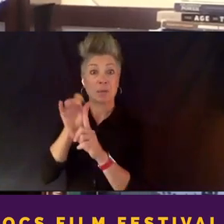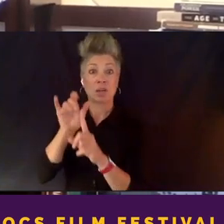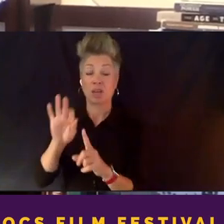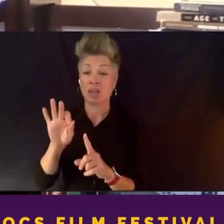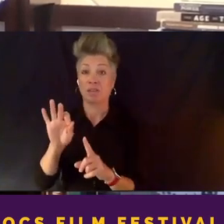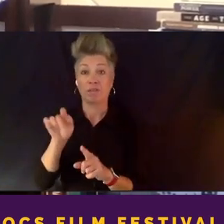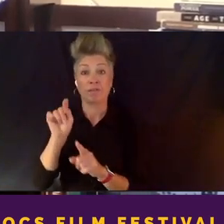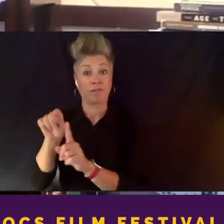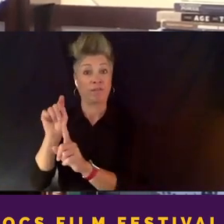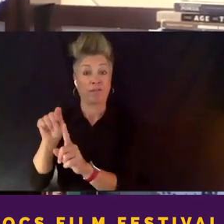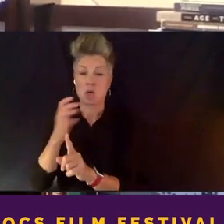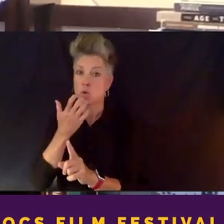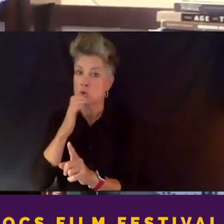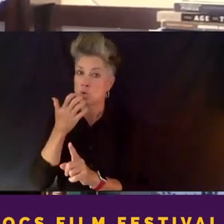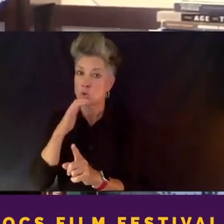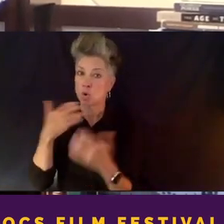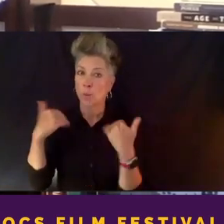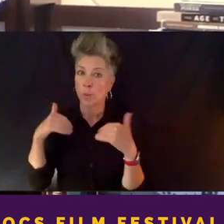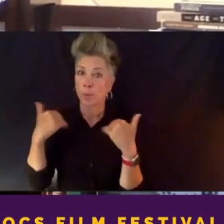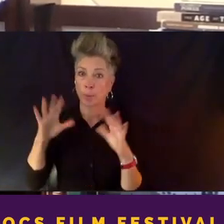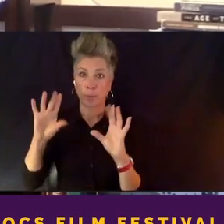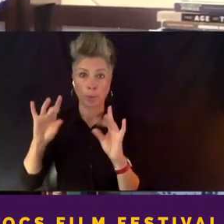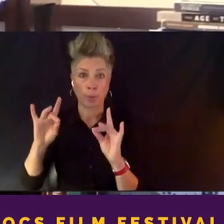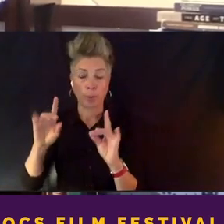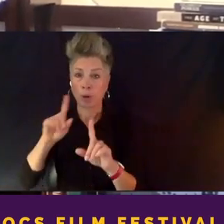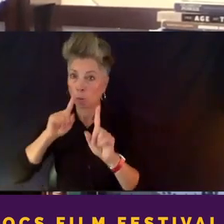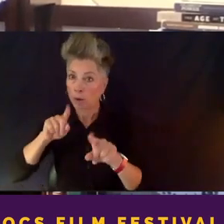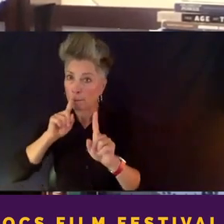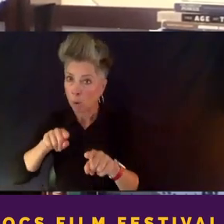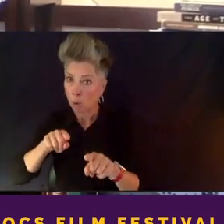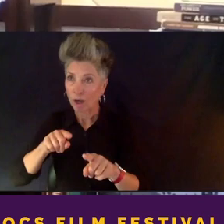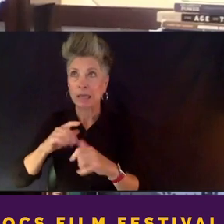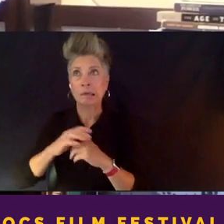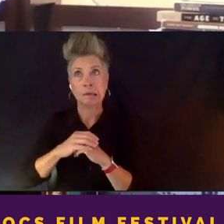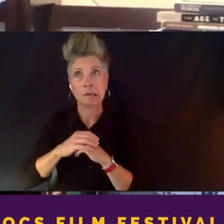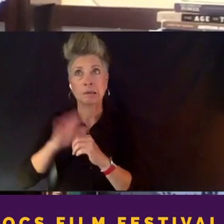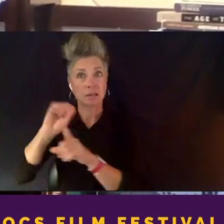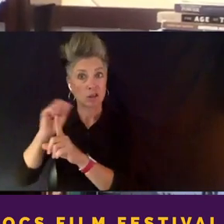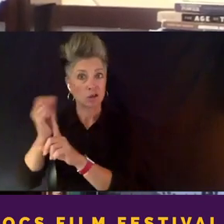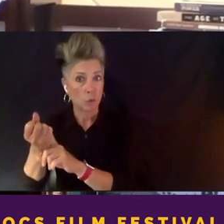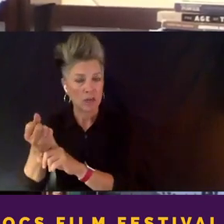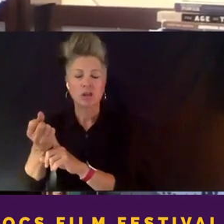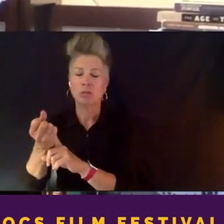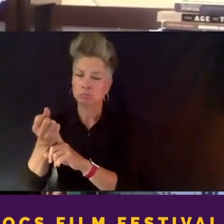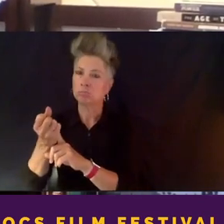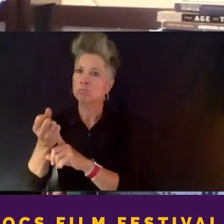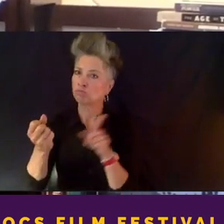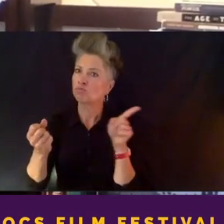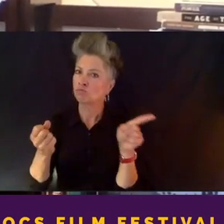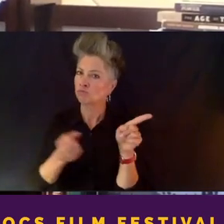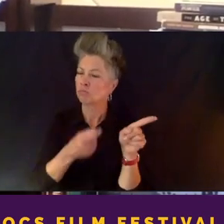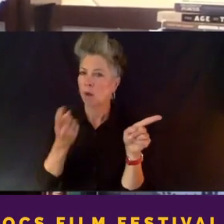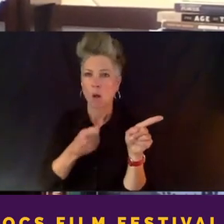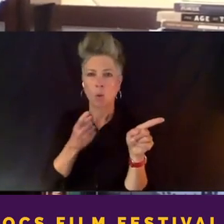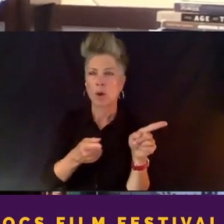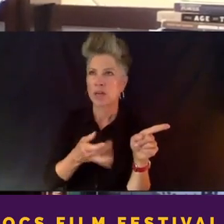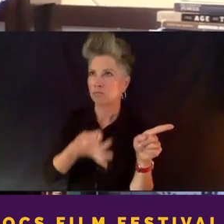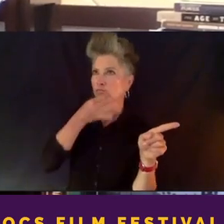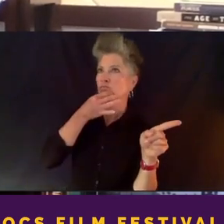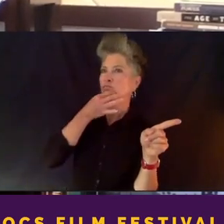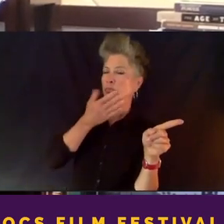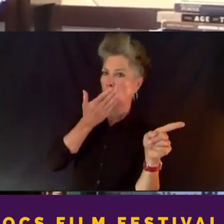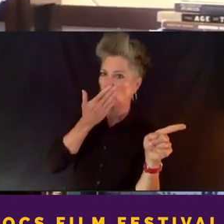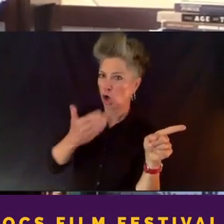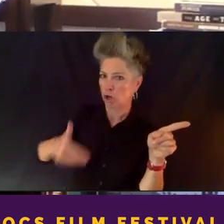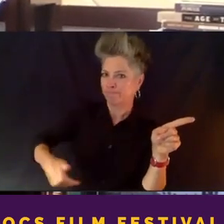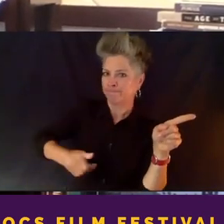uh, reporting task, um, you know, he's always, um, God of, you know, great insight. Um, so I think it's important to